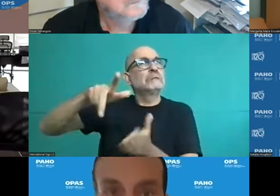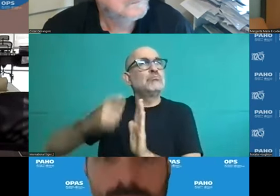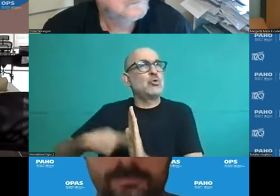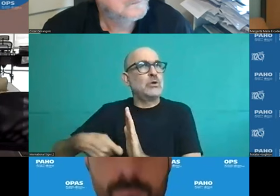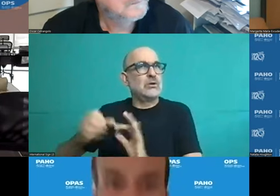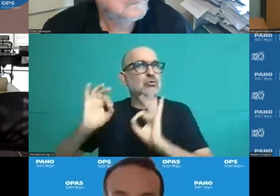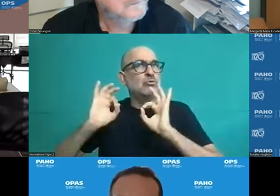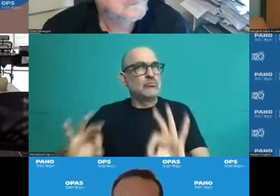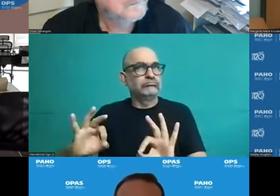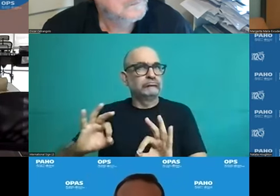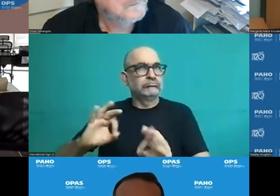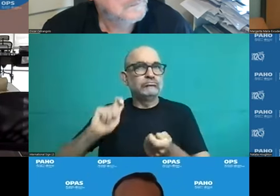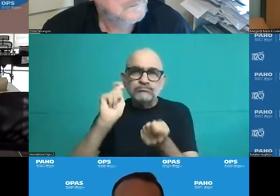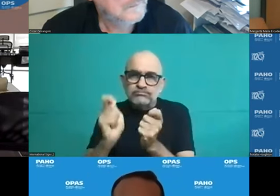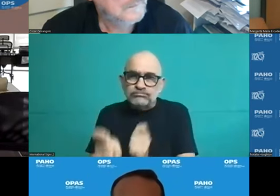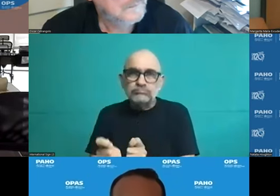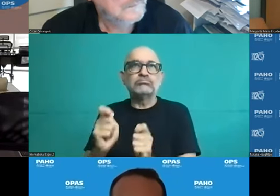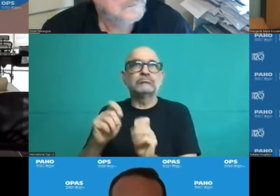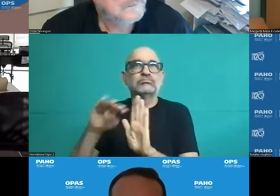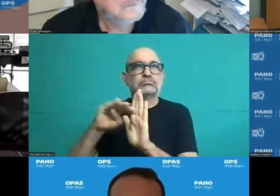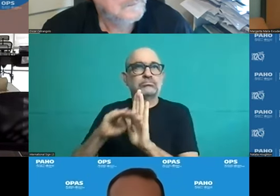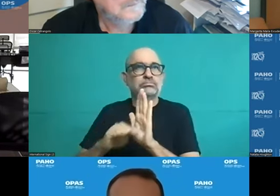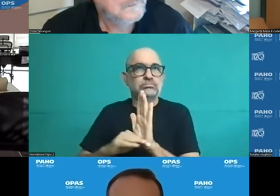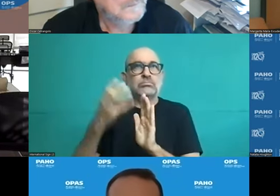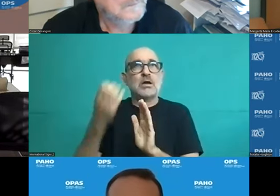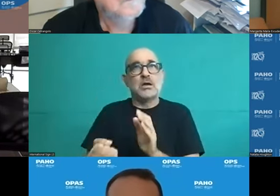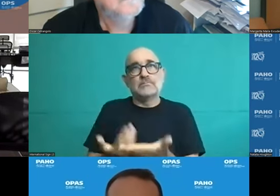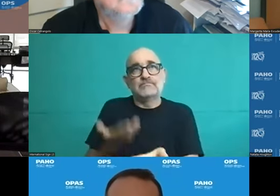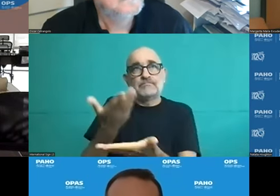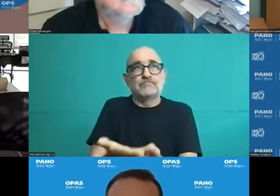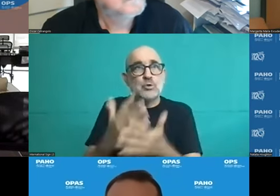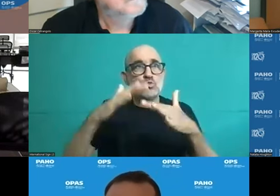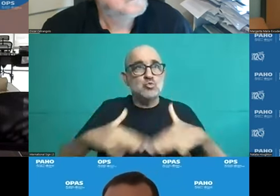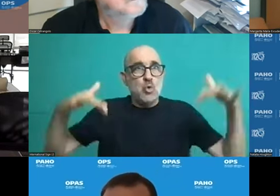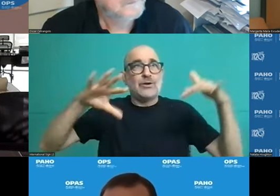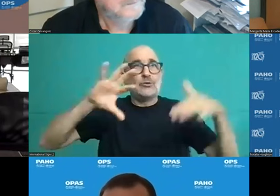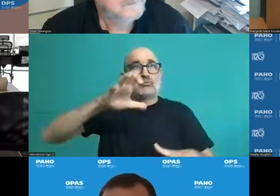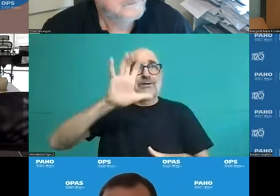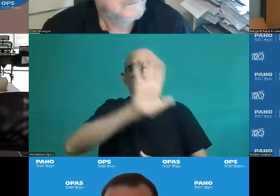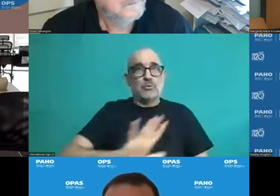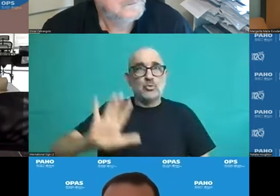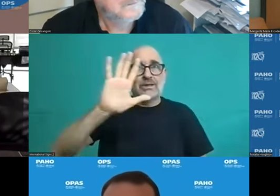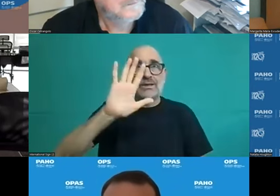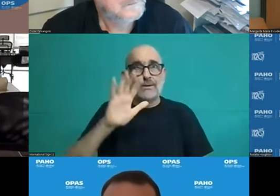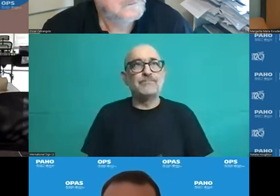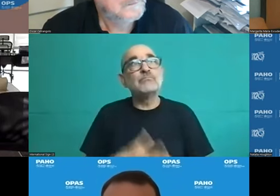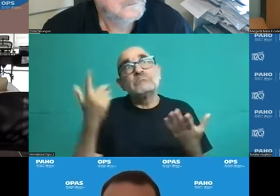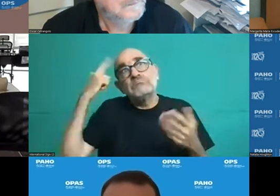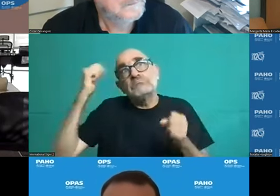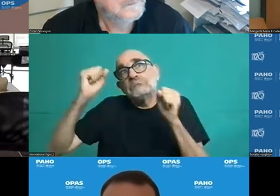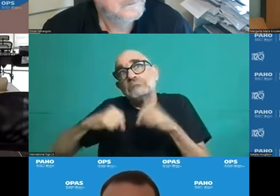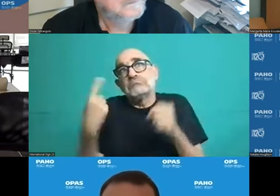strong reasons to understand why we want to reform the system. is clear that